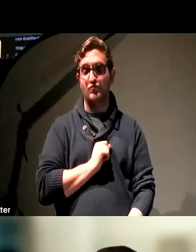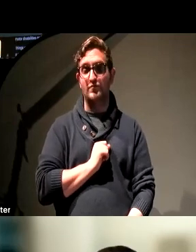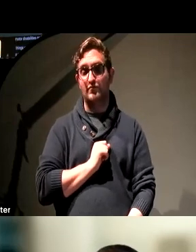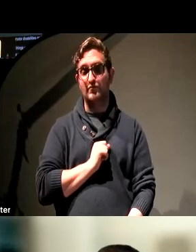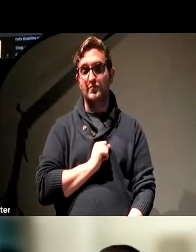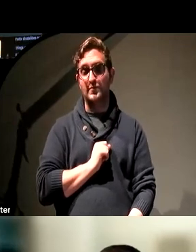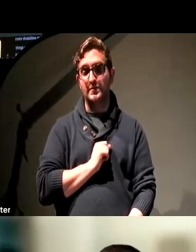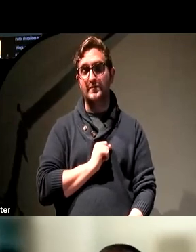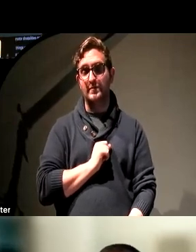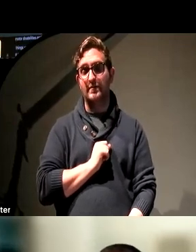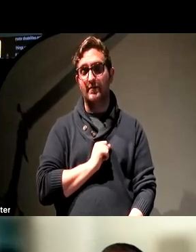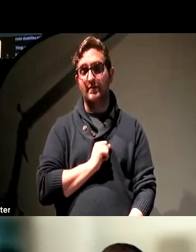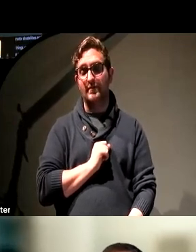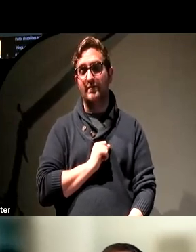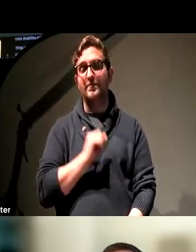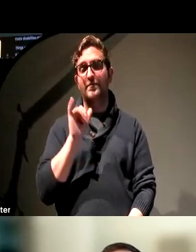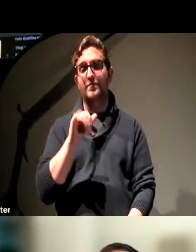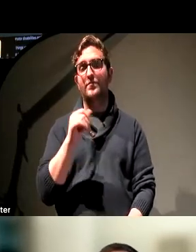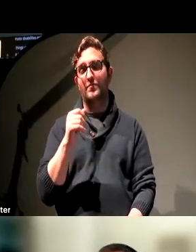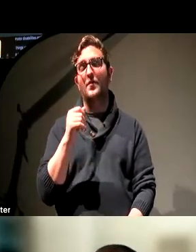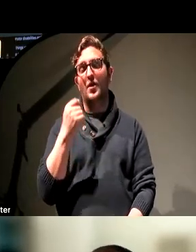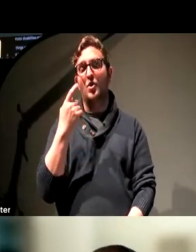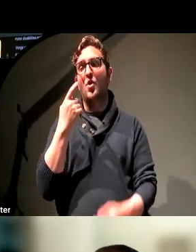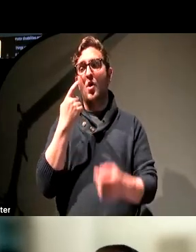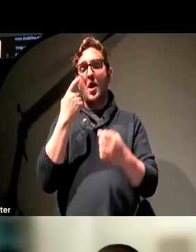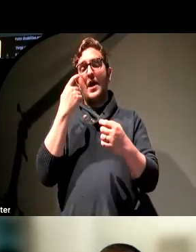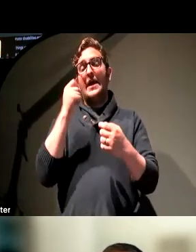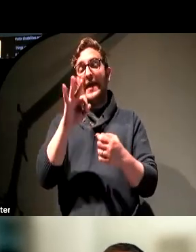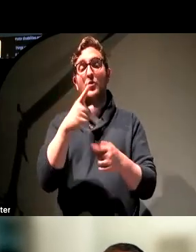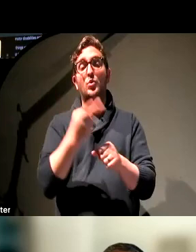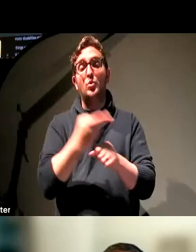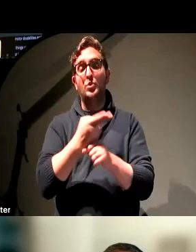So I've kind of got two separate answers. If you're using Microsoft Office,